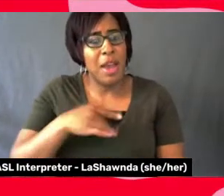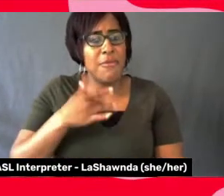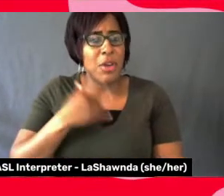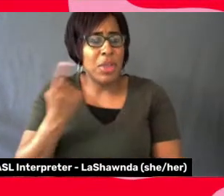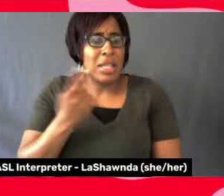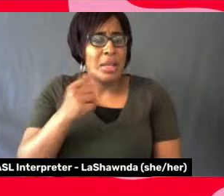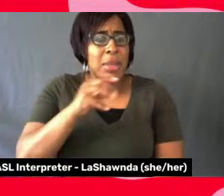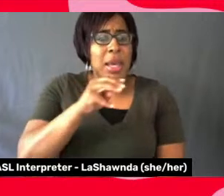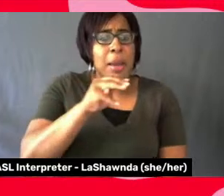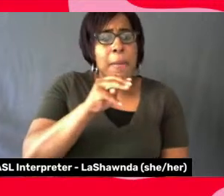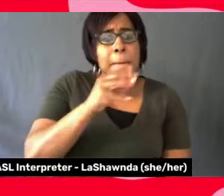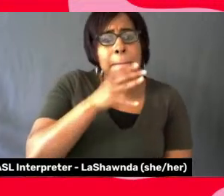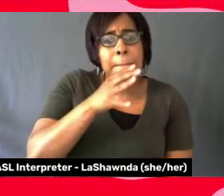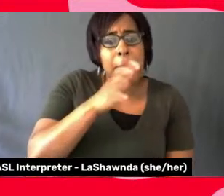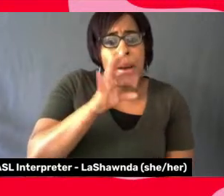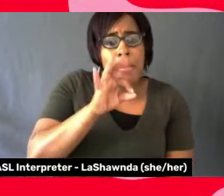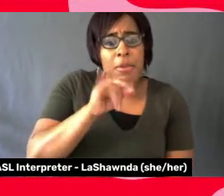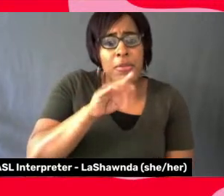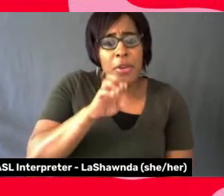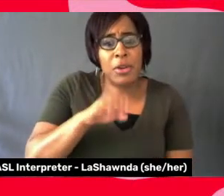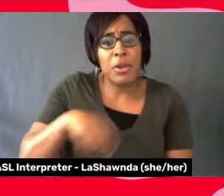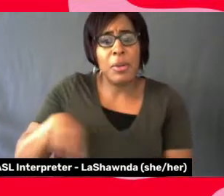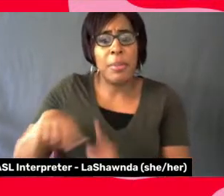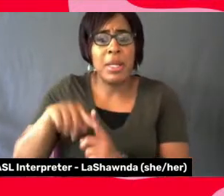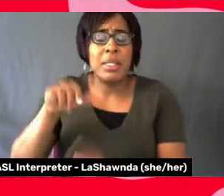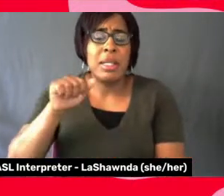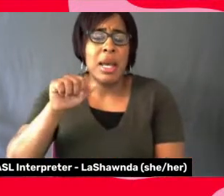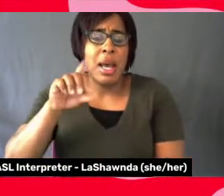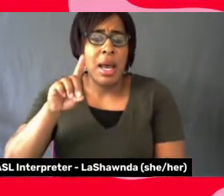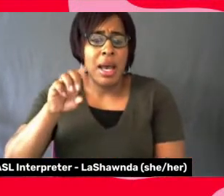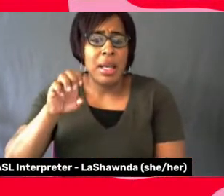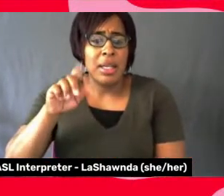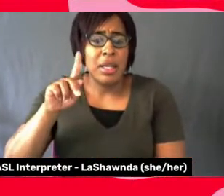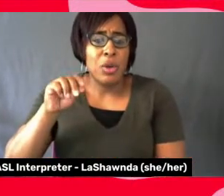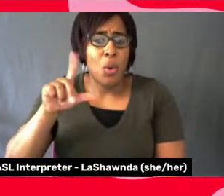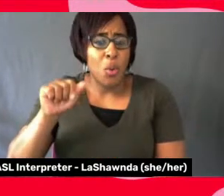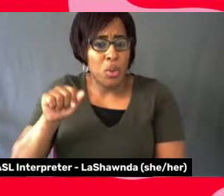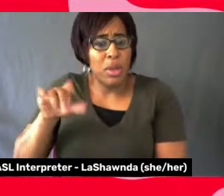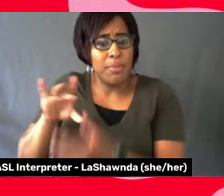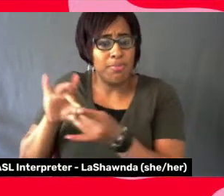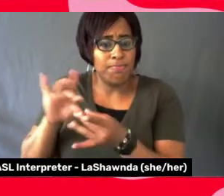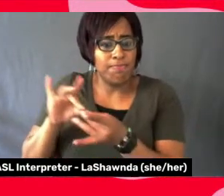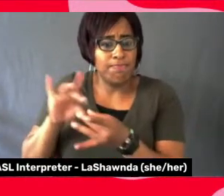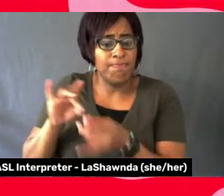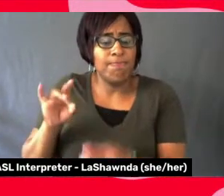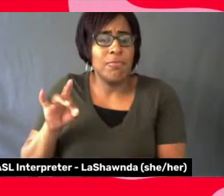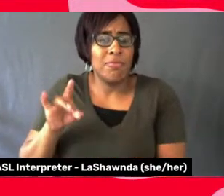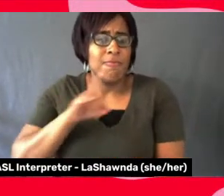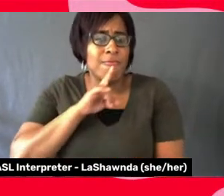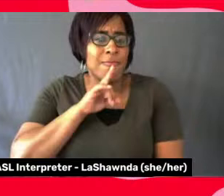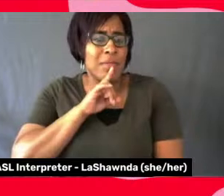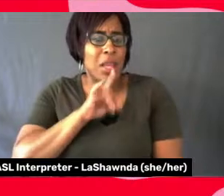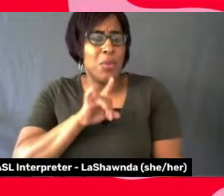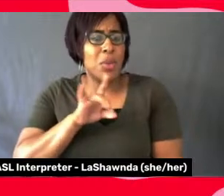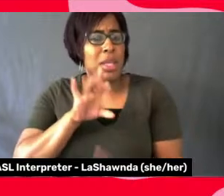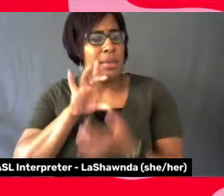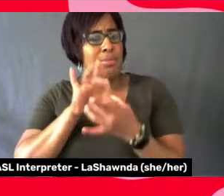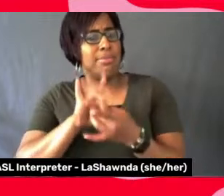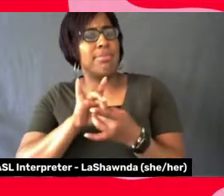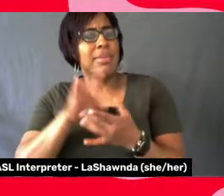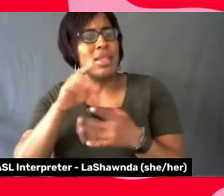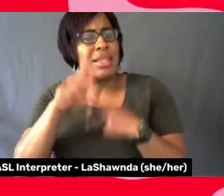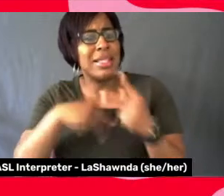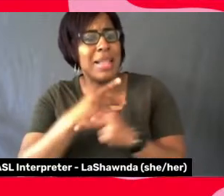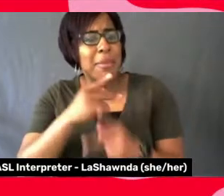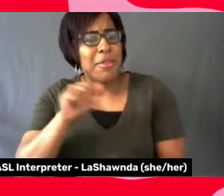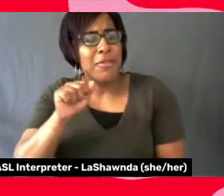Adekola have spoke about that really resonates with, you know, the type of art that I go for it. I always say